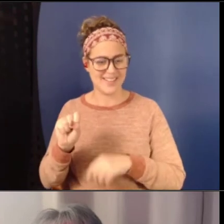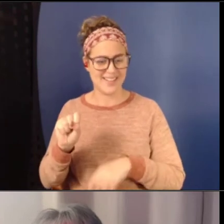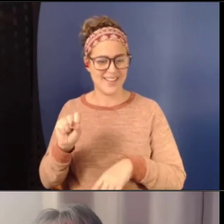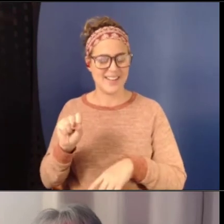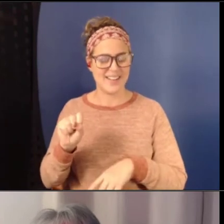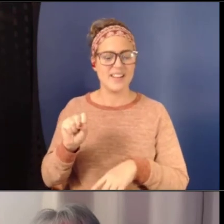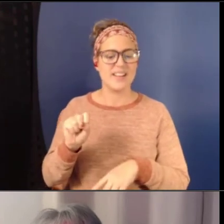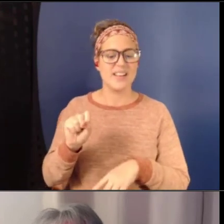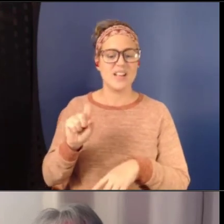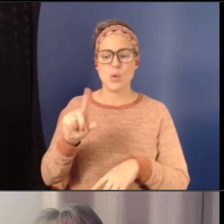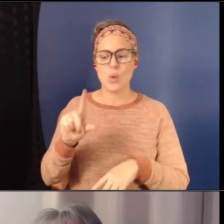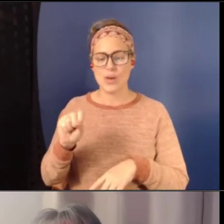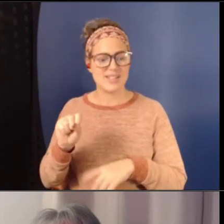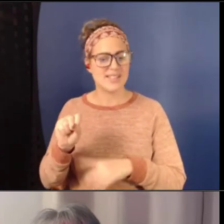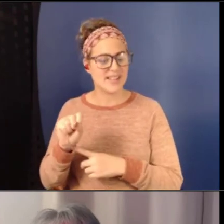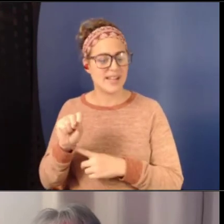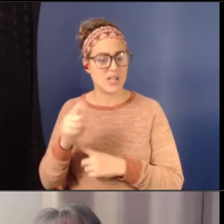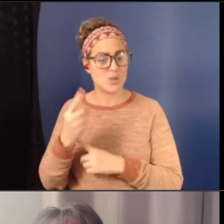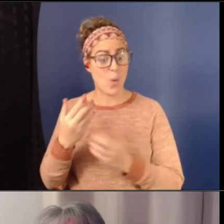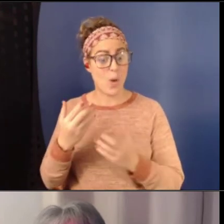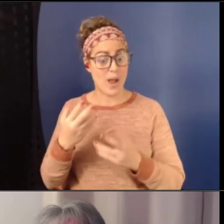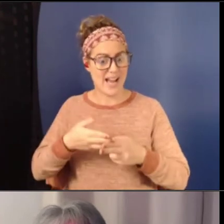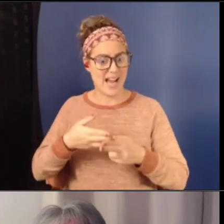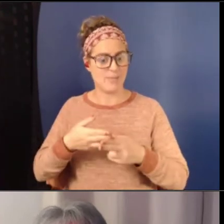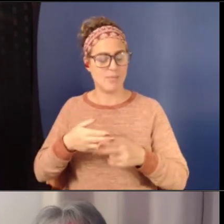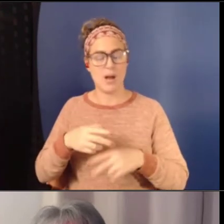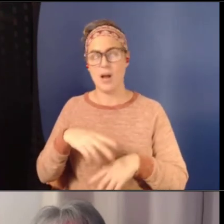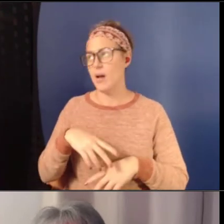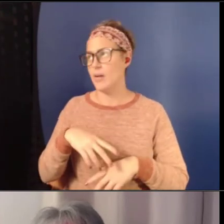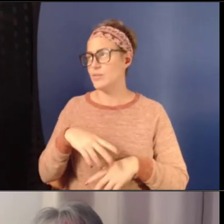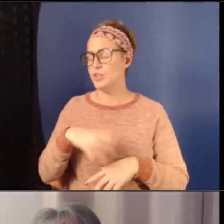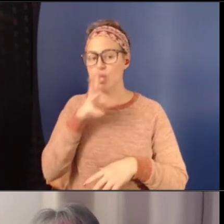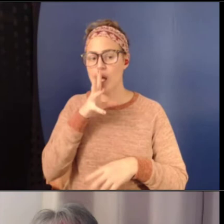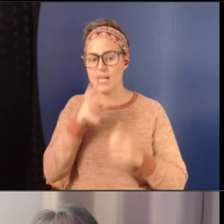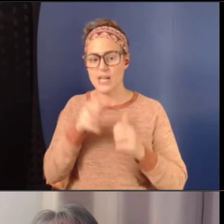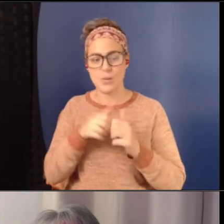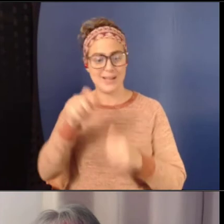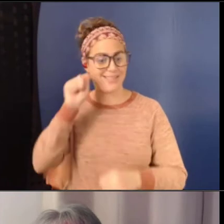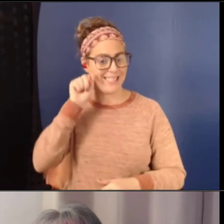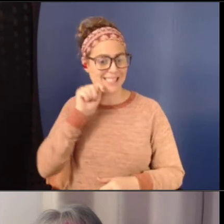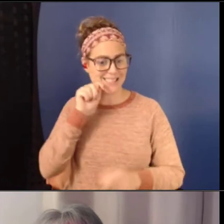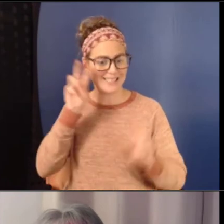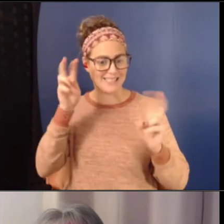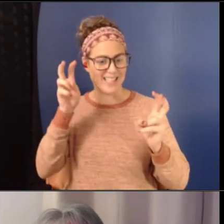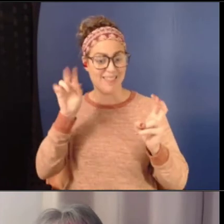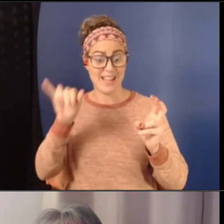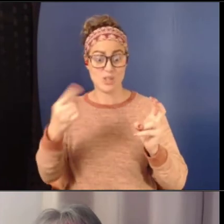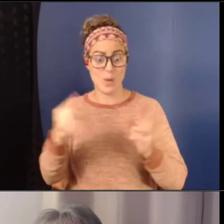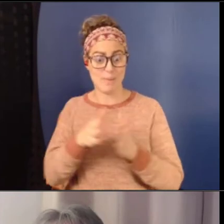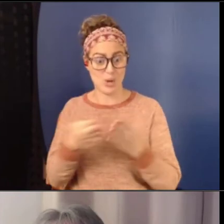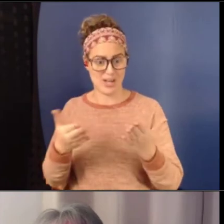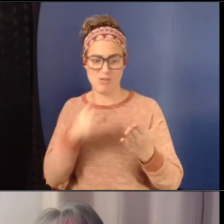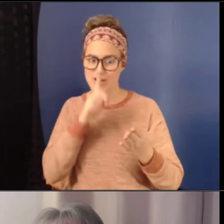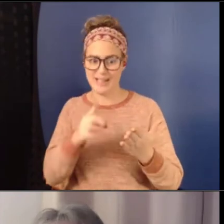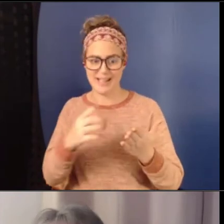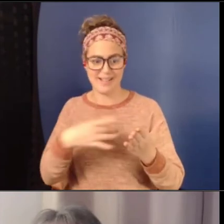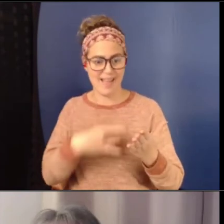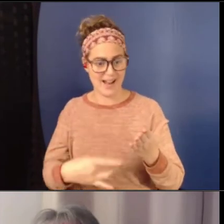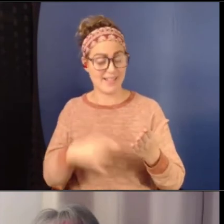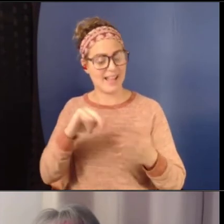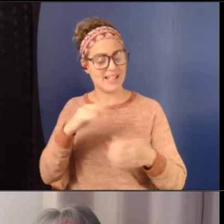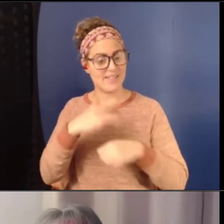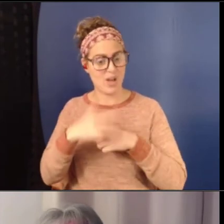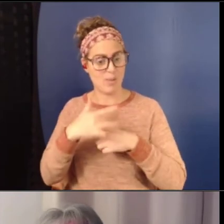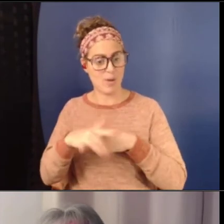I'm, uh, particularly fond of, um, from JWI, uh, that is, uh, available for free